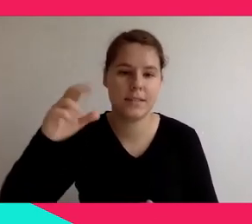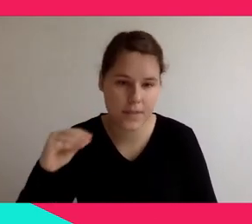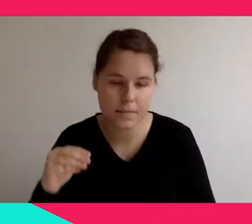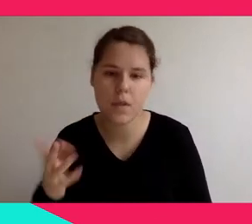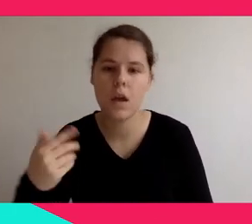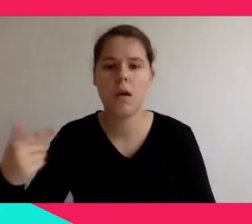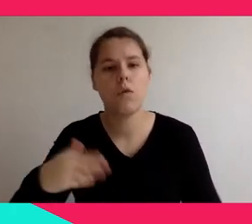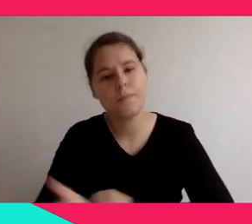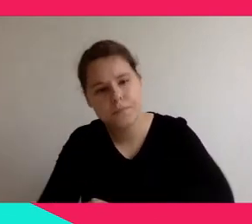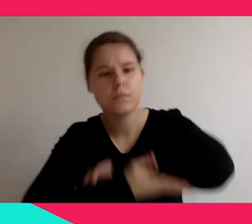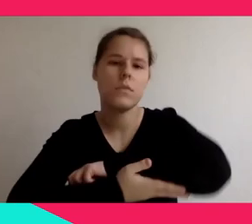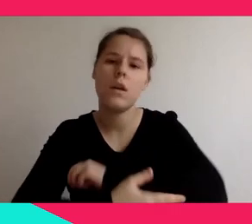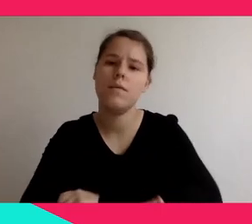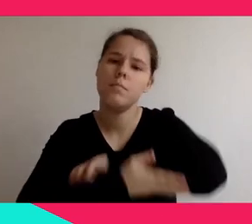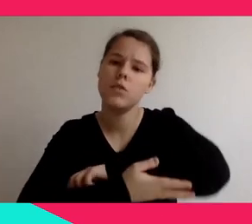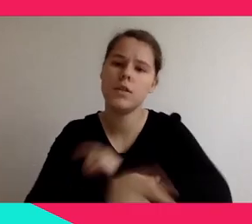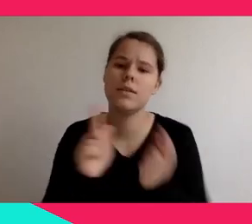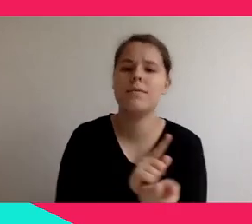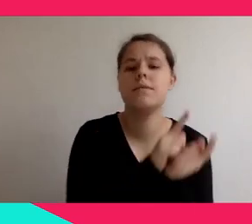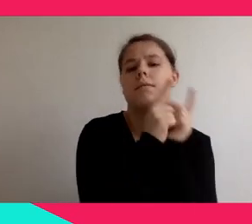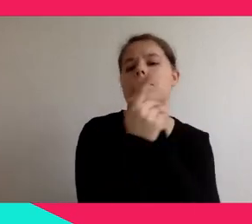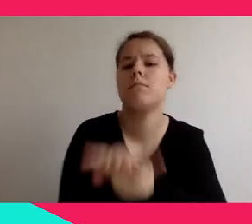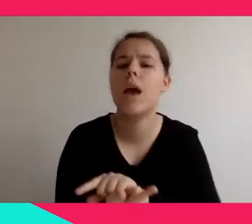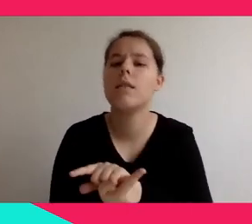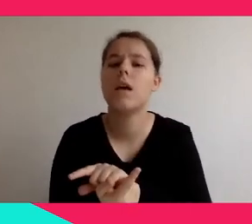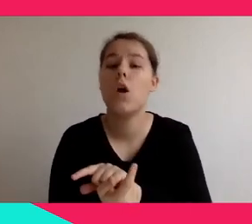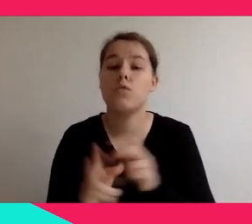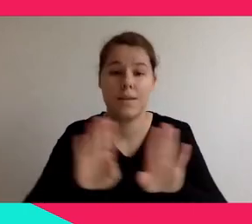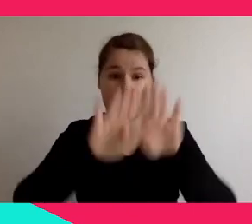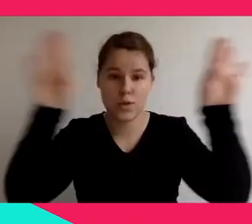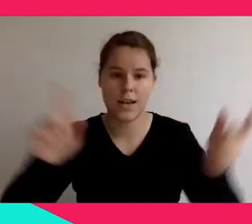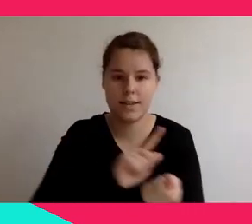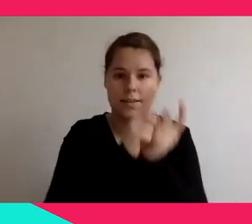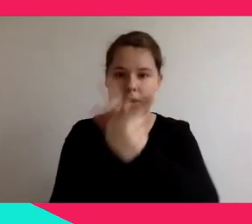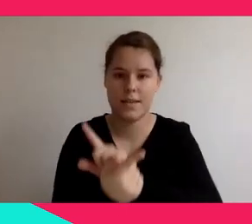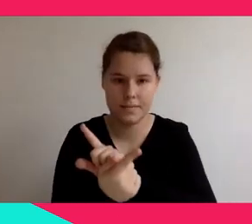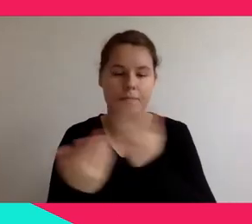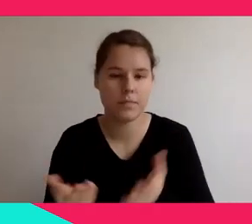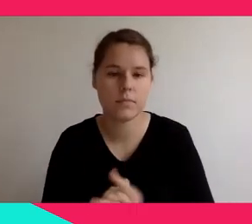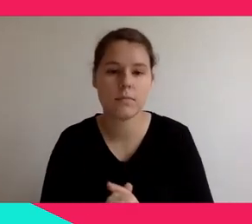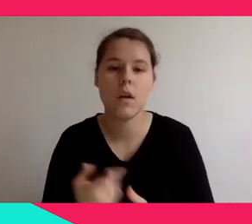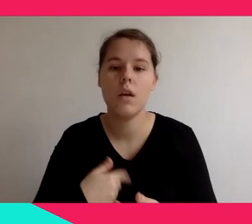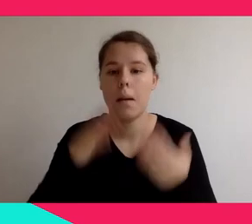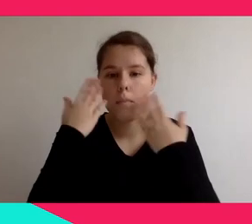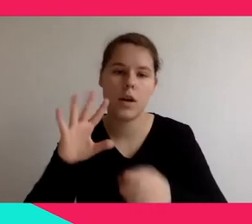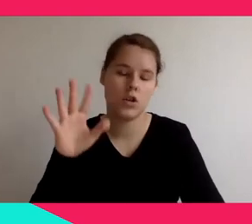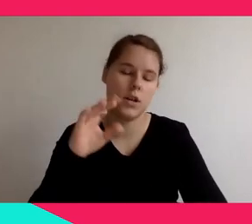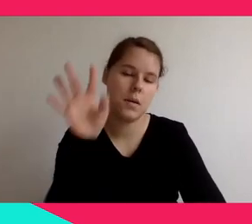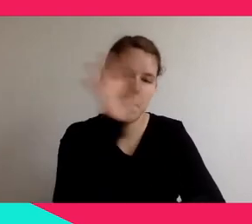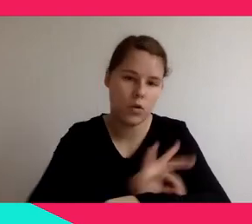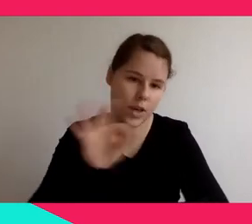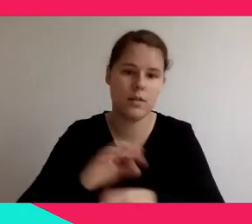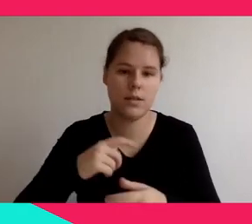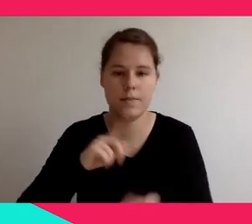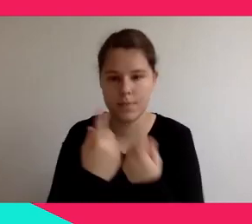give some examples of projects we made. And I also present some of the future format we are currently developing to